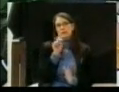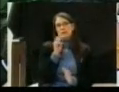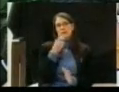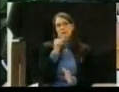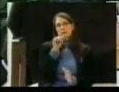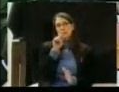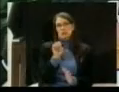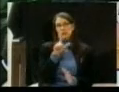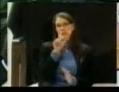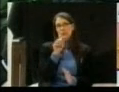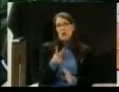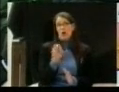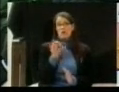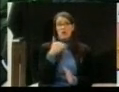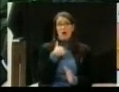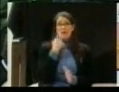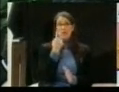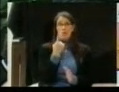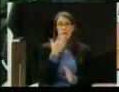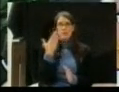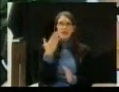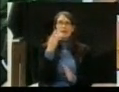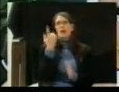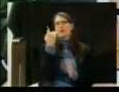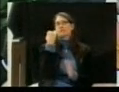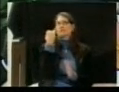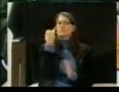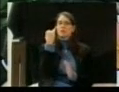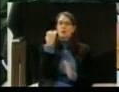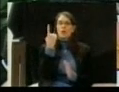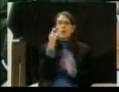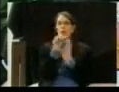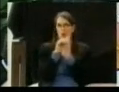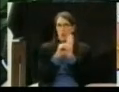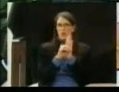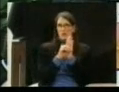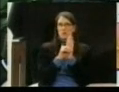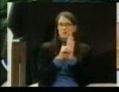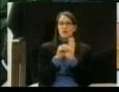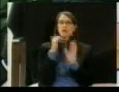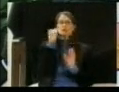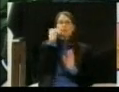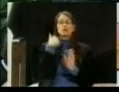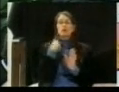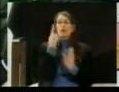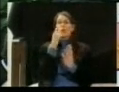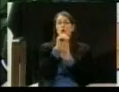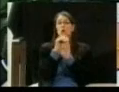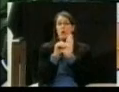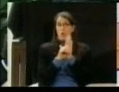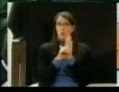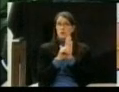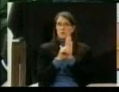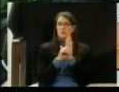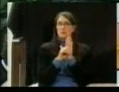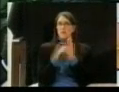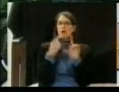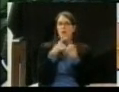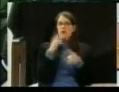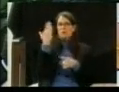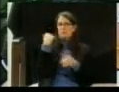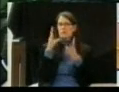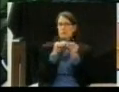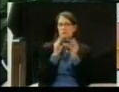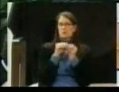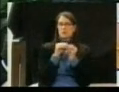vote on a couple of ordinances, but if you had one ordinance at a previous meeting that someone complained that there was a violation of the Sunshine